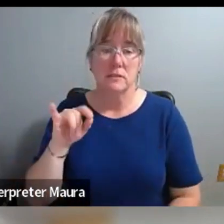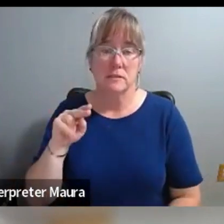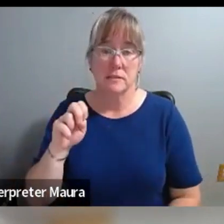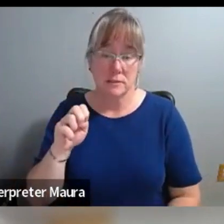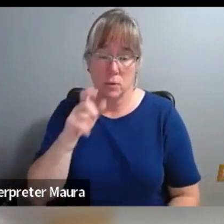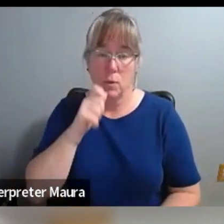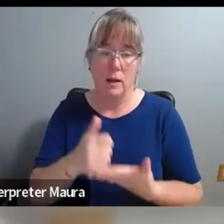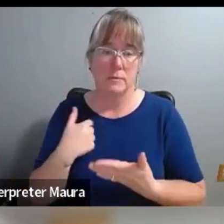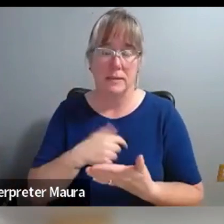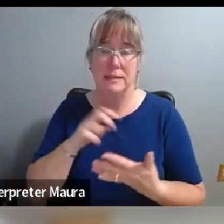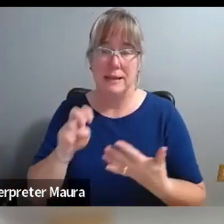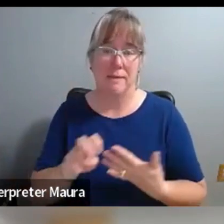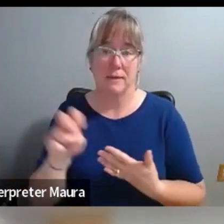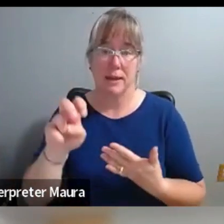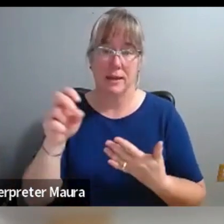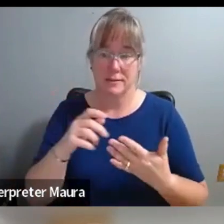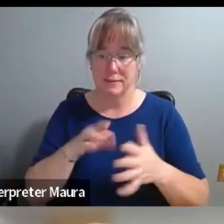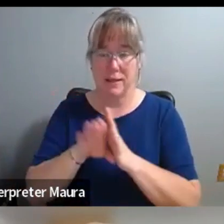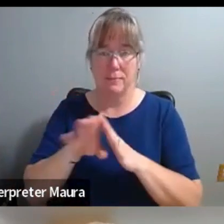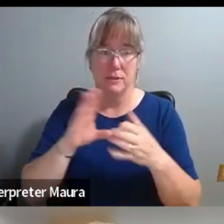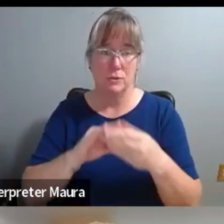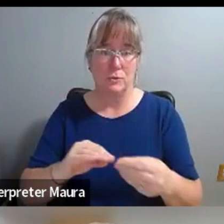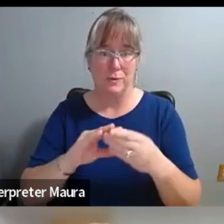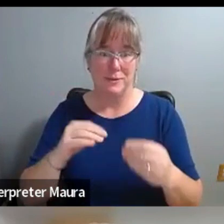and elevate the stories we heard in interviews with our partners.